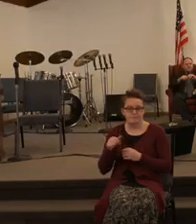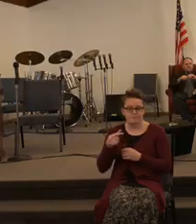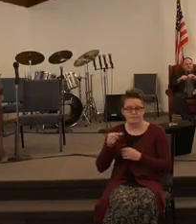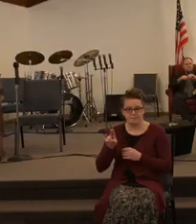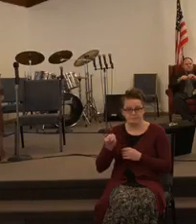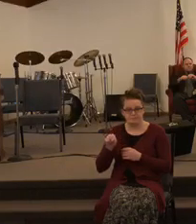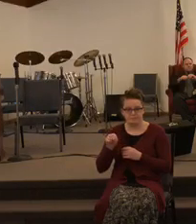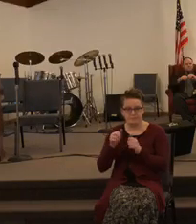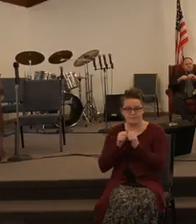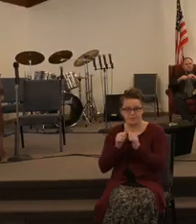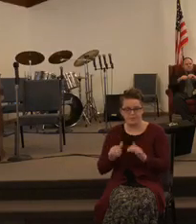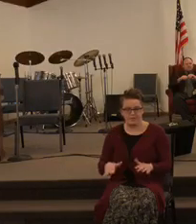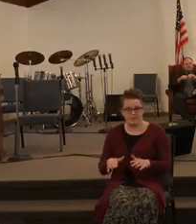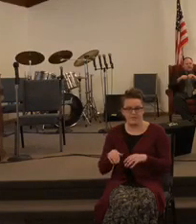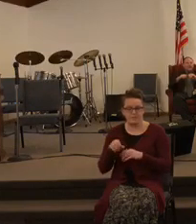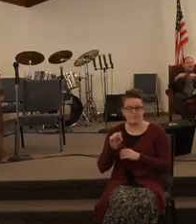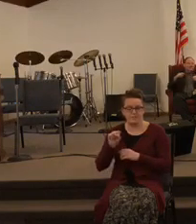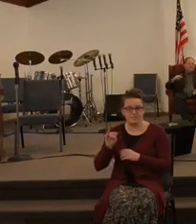then sight.